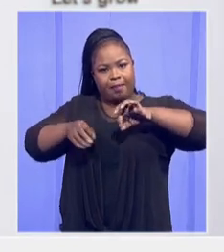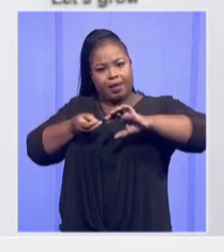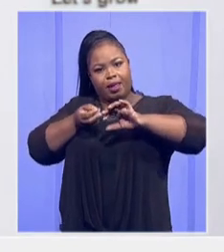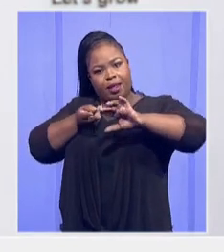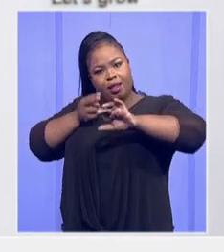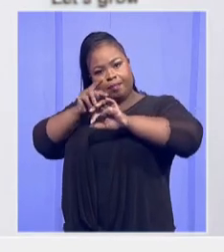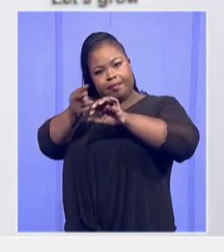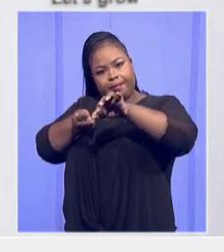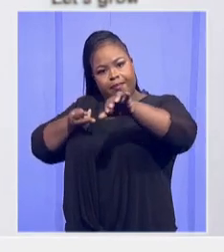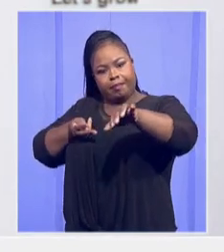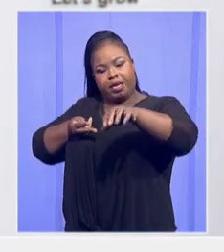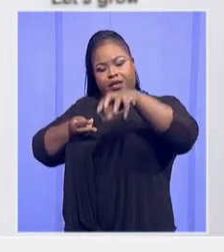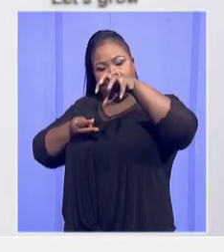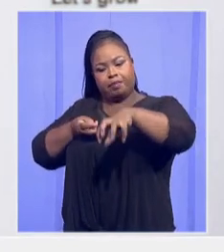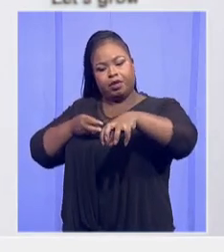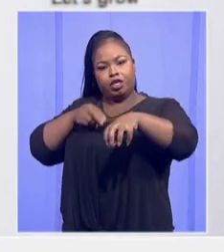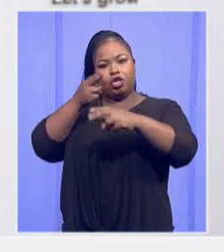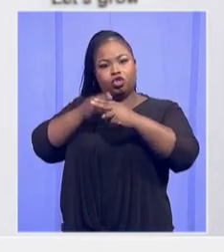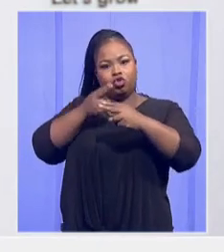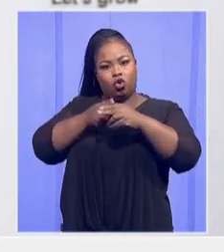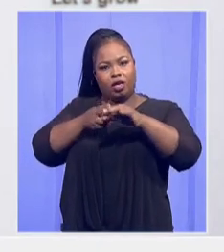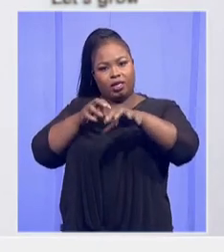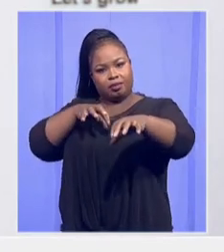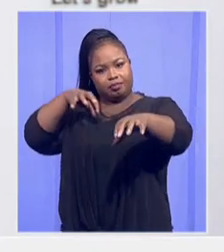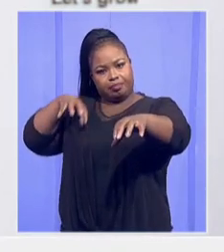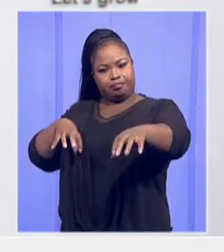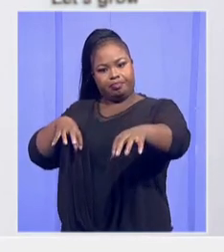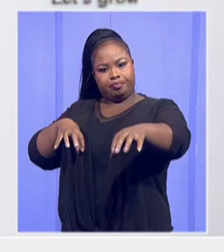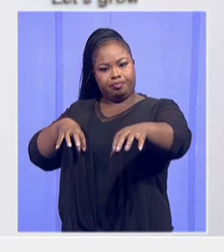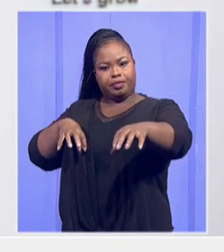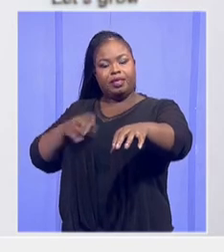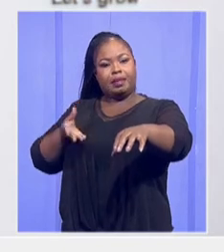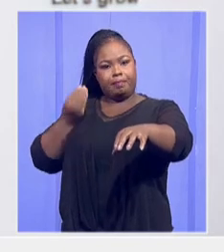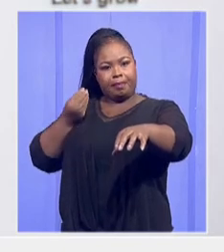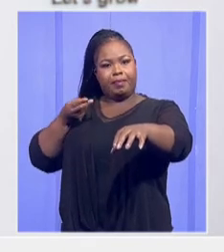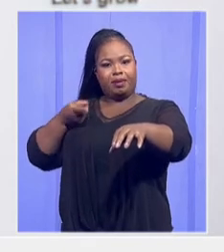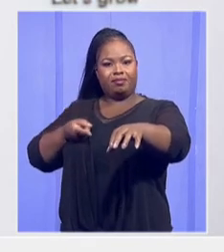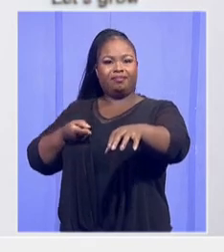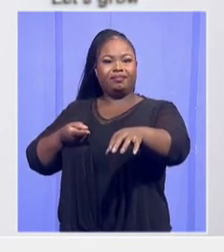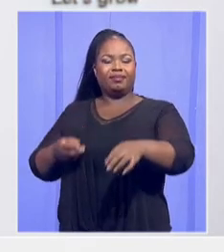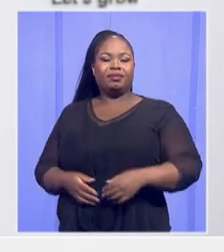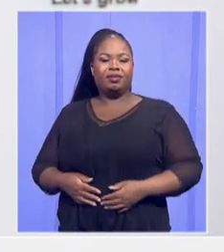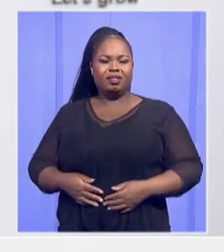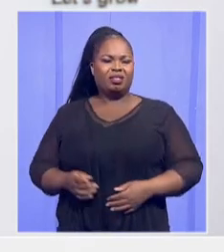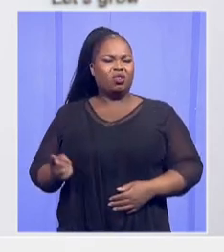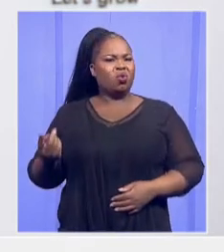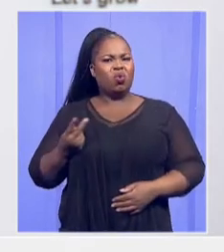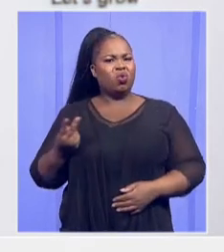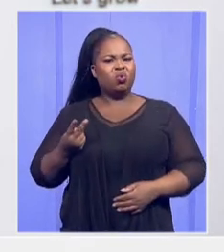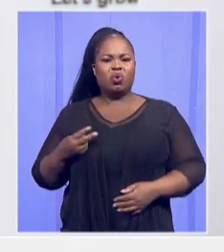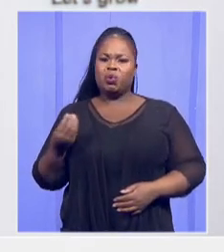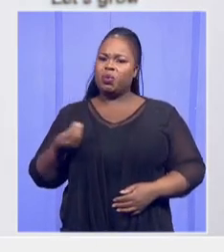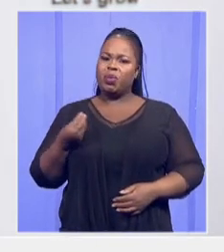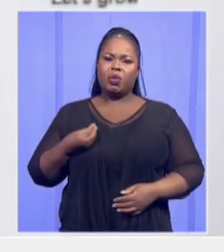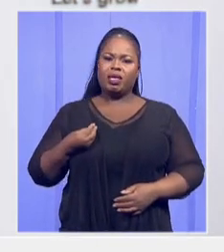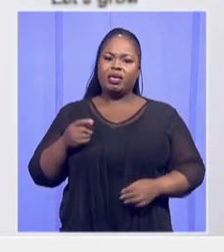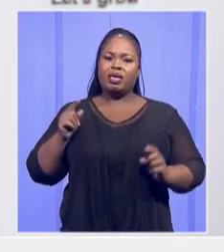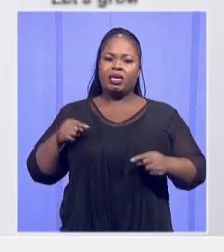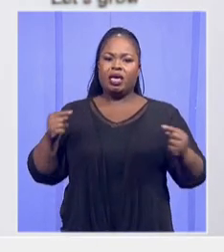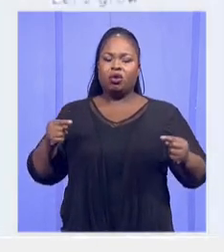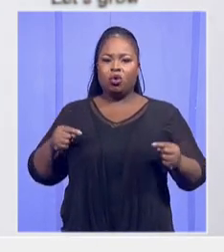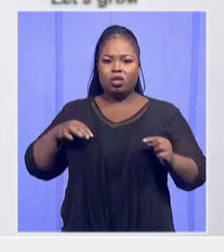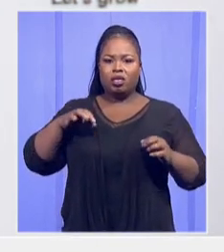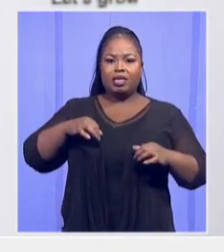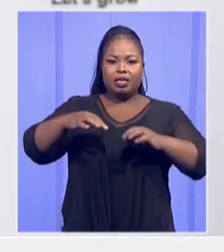And the lid, that's what, so she was even too young to leave the main hole that covers the